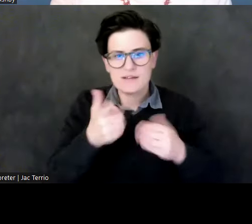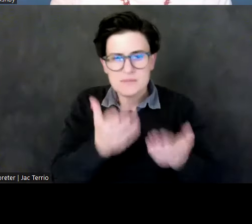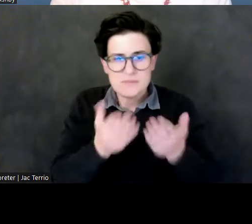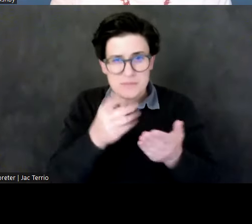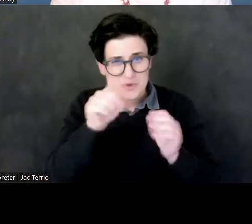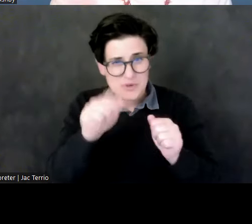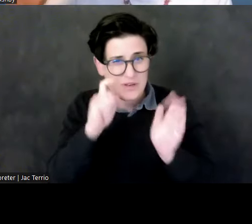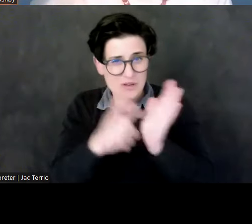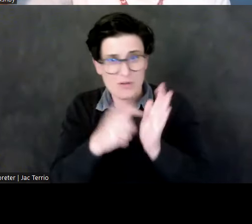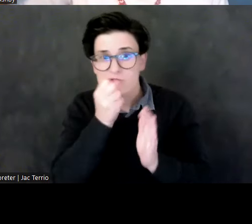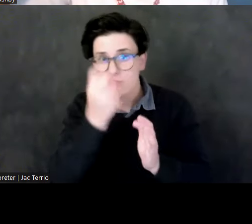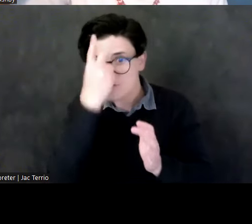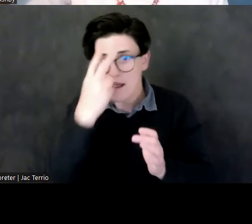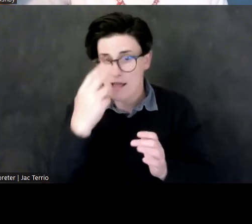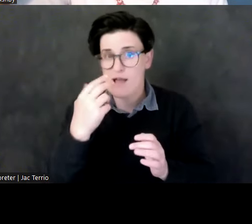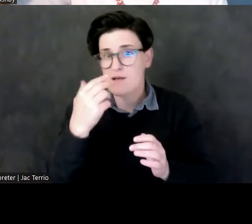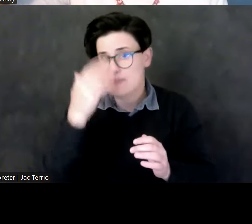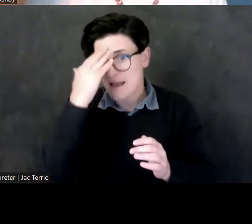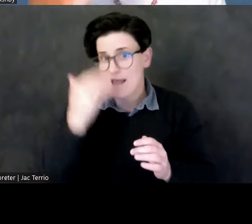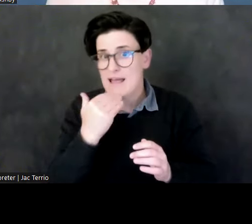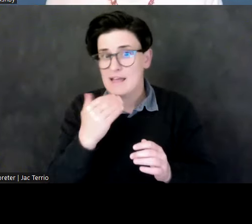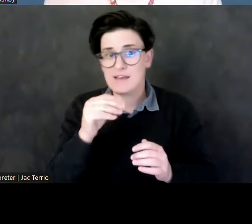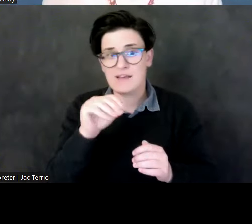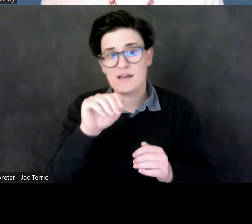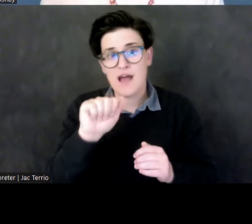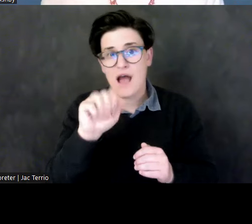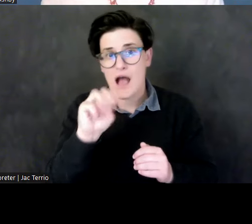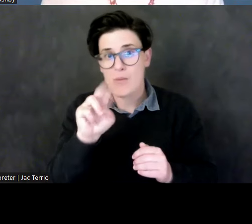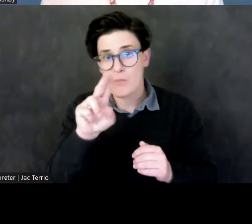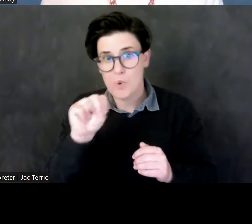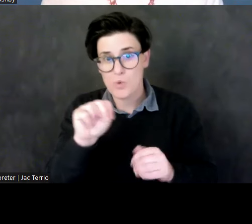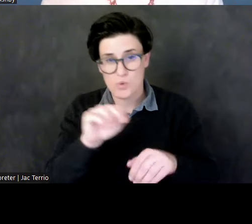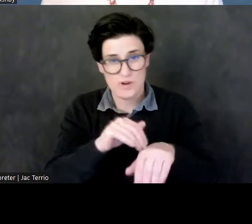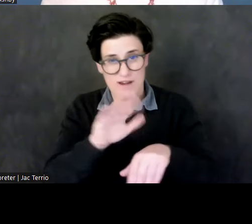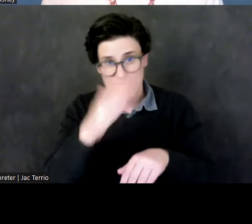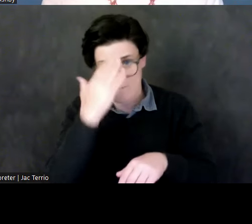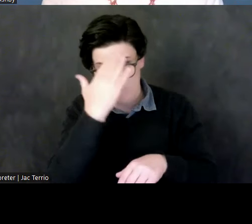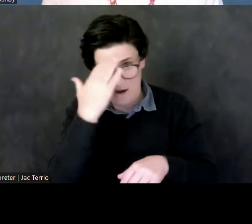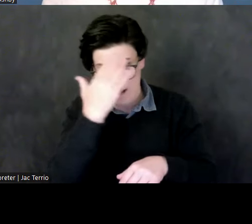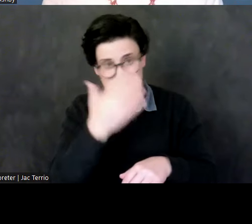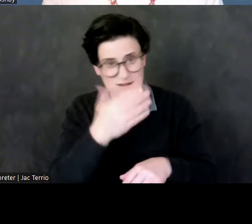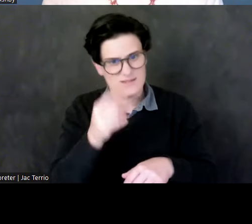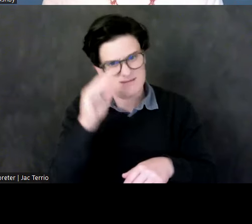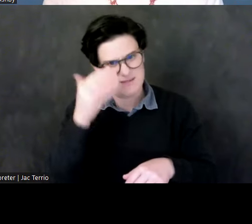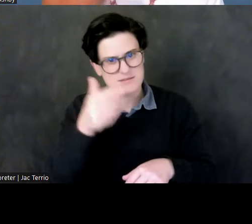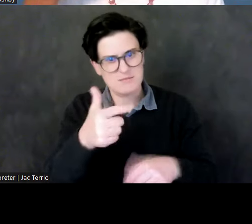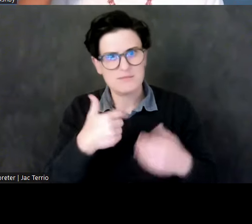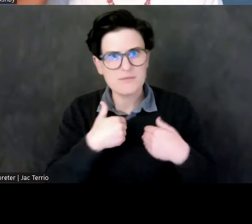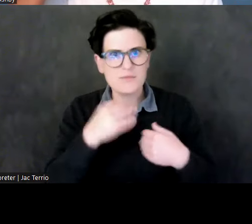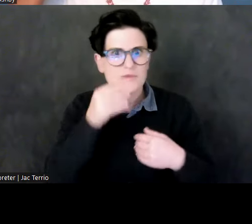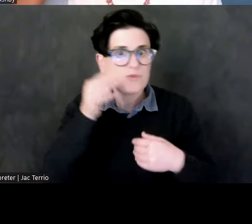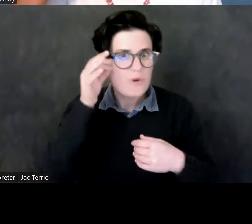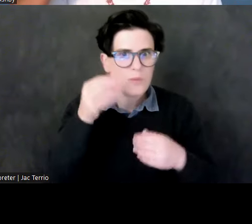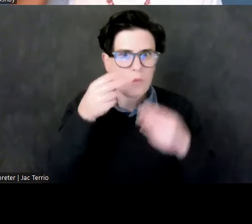head of Amun here at her forehead. And she seems to have tribal markings